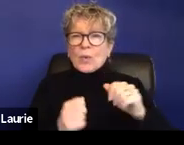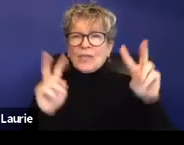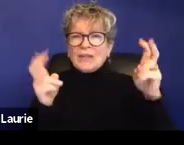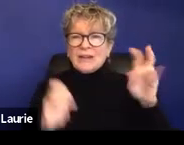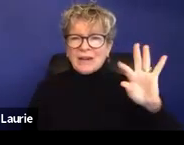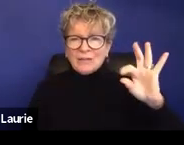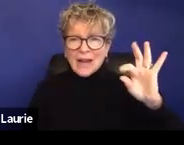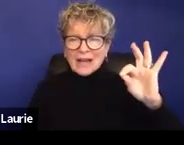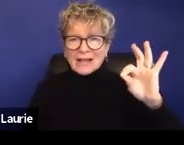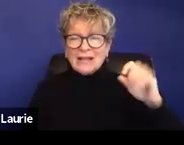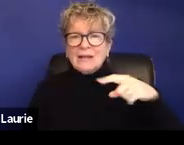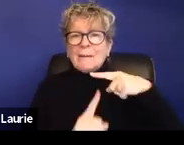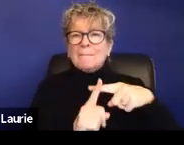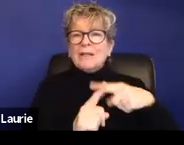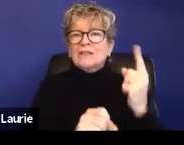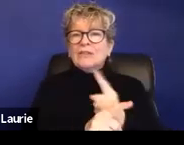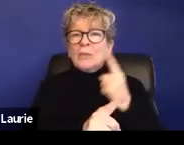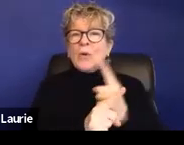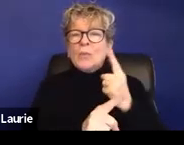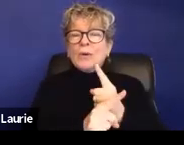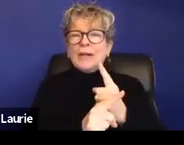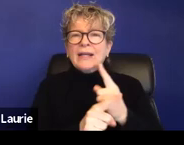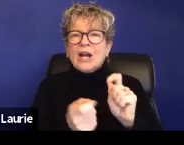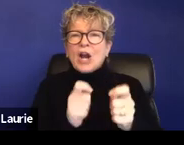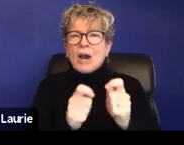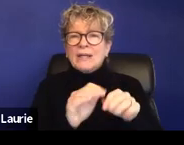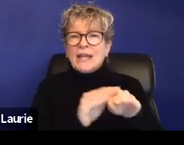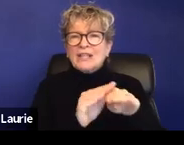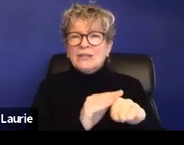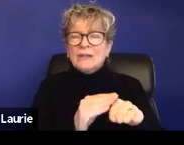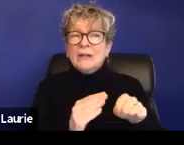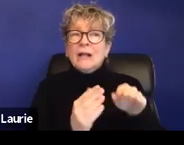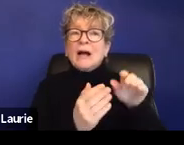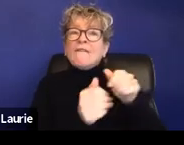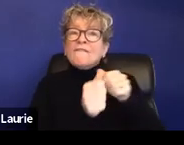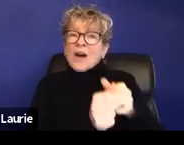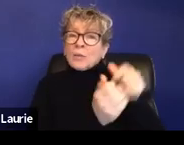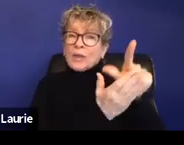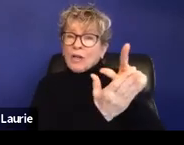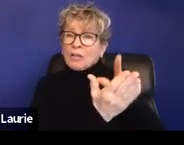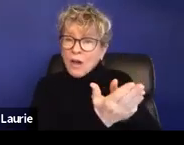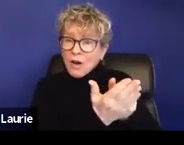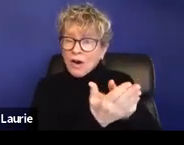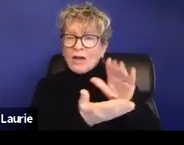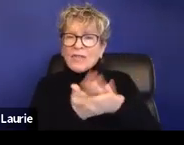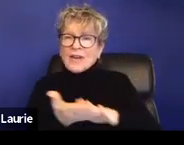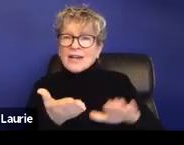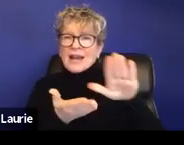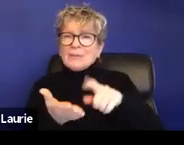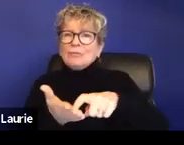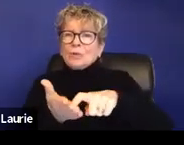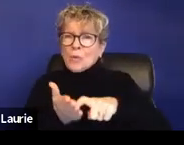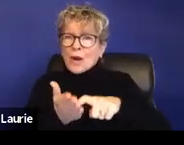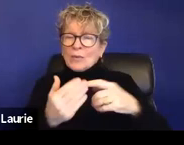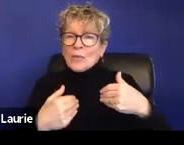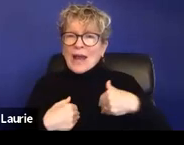also appropriate accommodations. Legally, campuses are required to have an